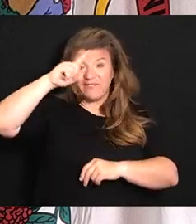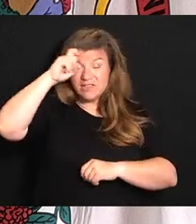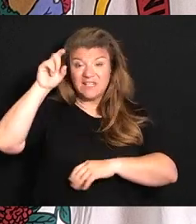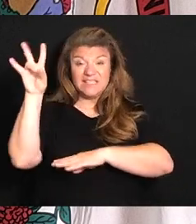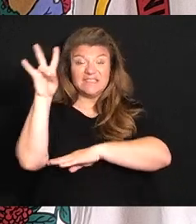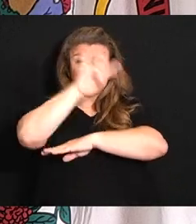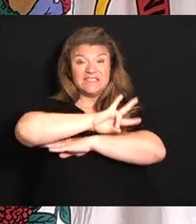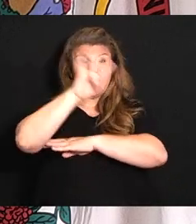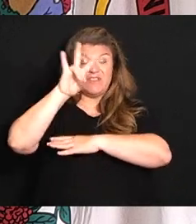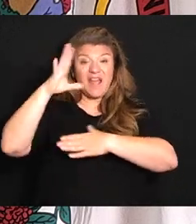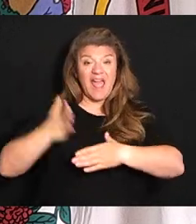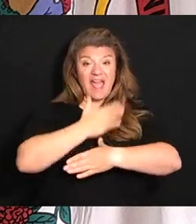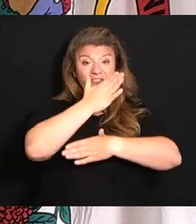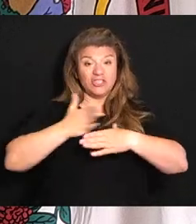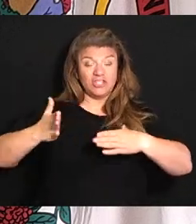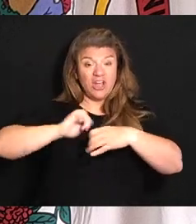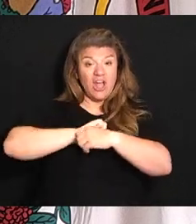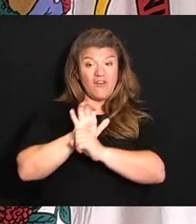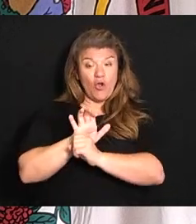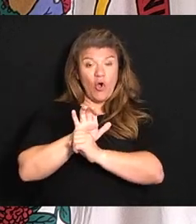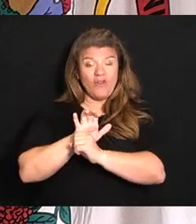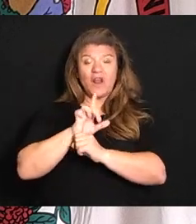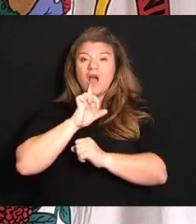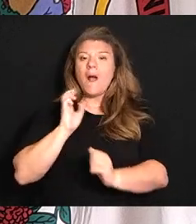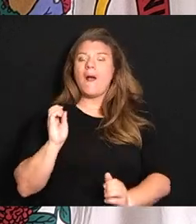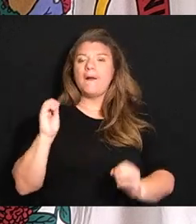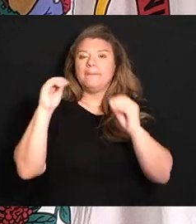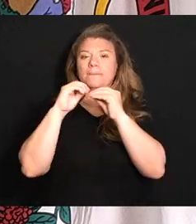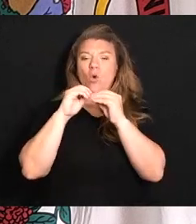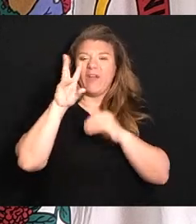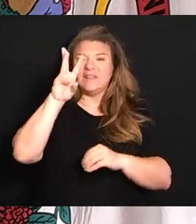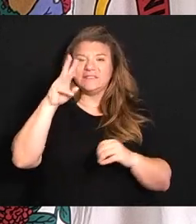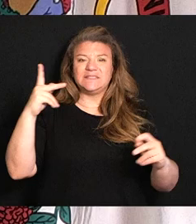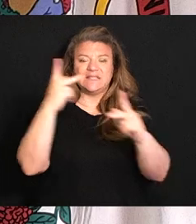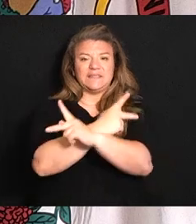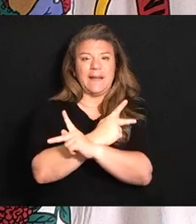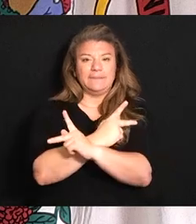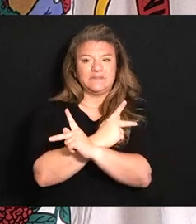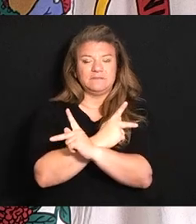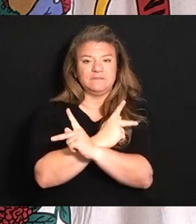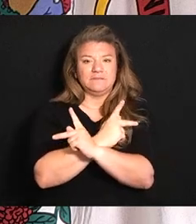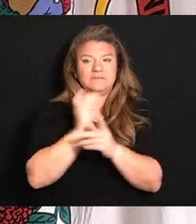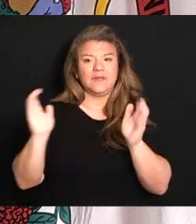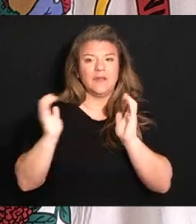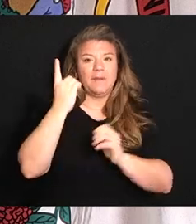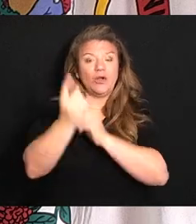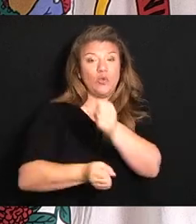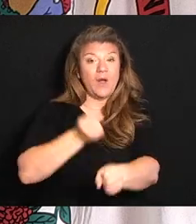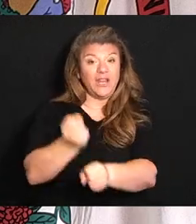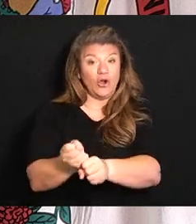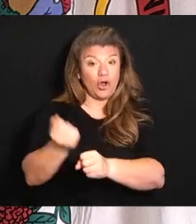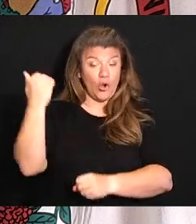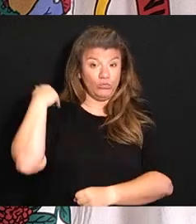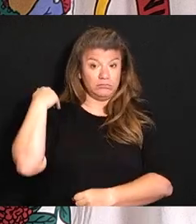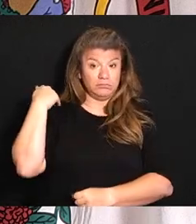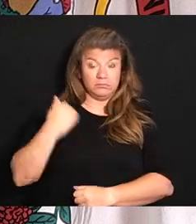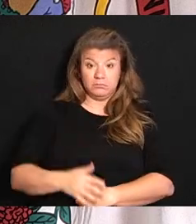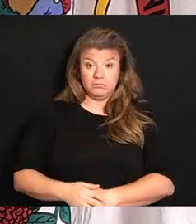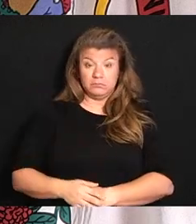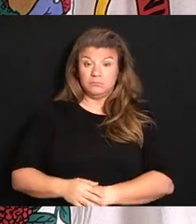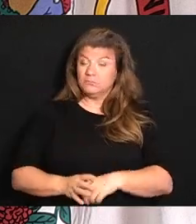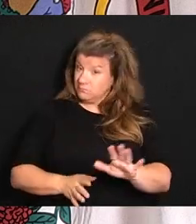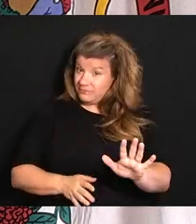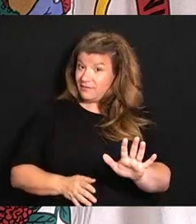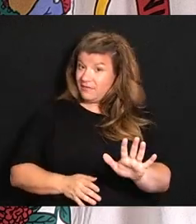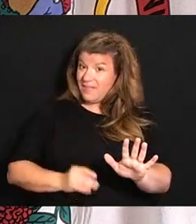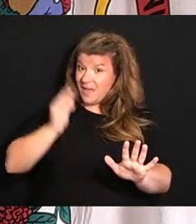for COVID cases in West Virginia are more than six times what they were a year ago. Now, just think about